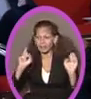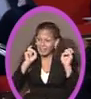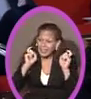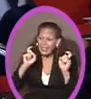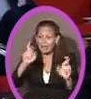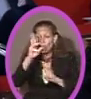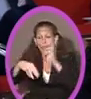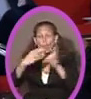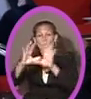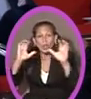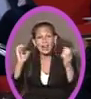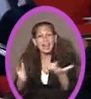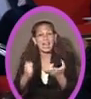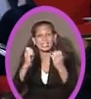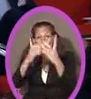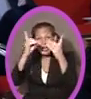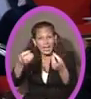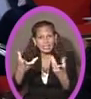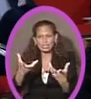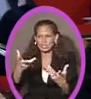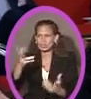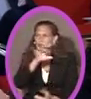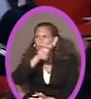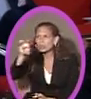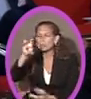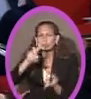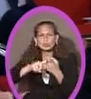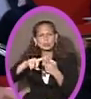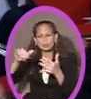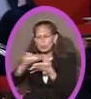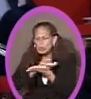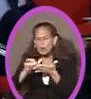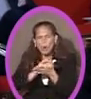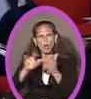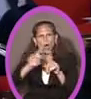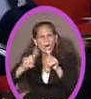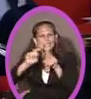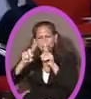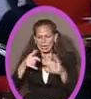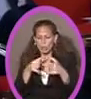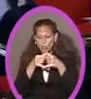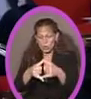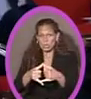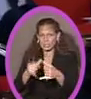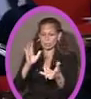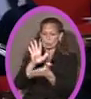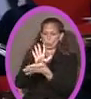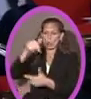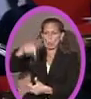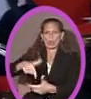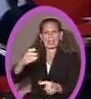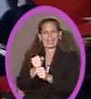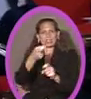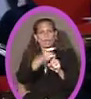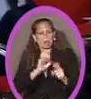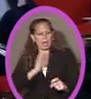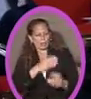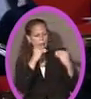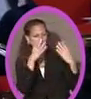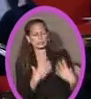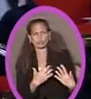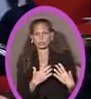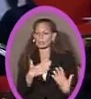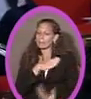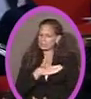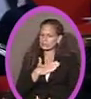accolades, the trips to New York, the Broad Awards, I'm asking you not to let this legacy be yours. Thank